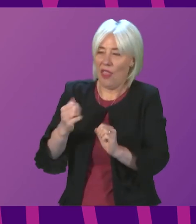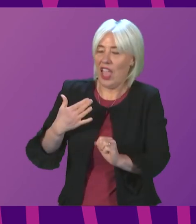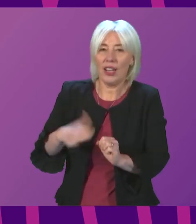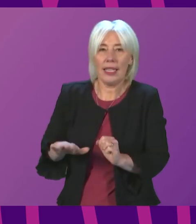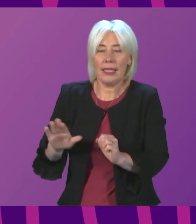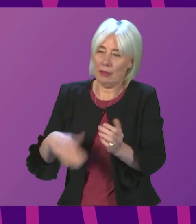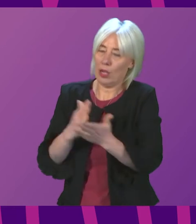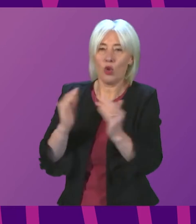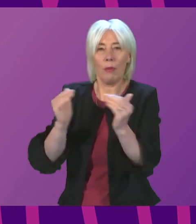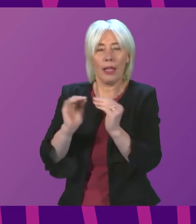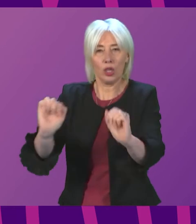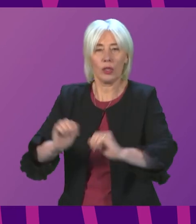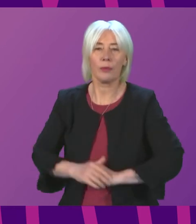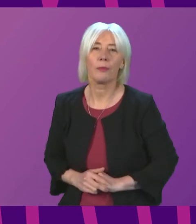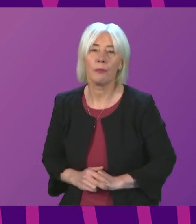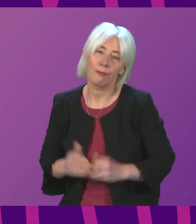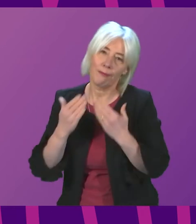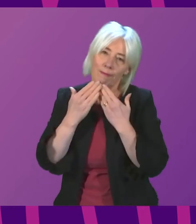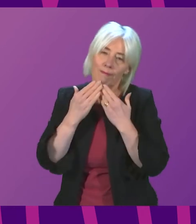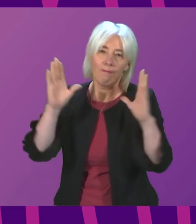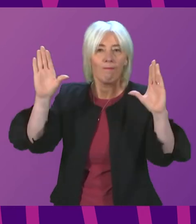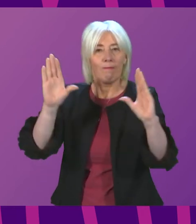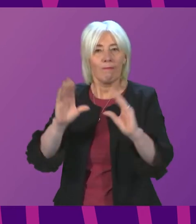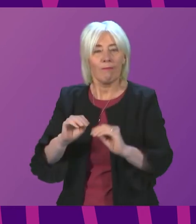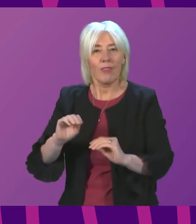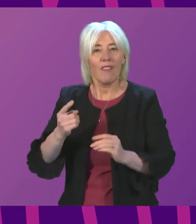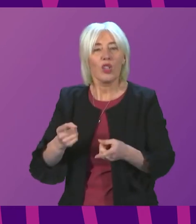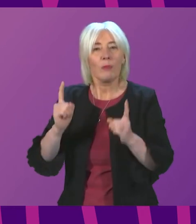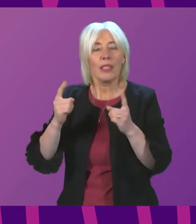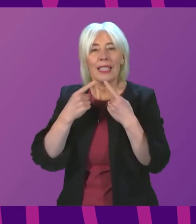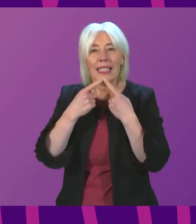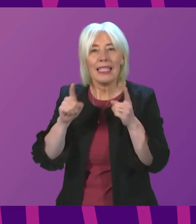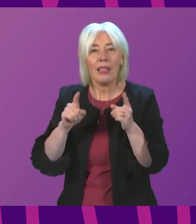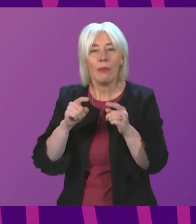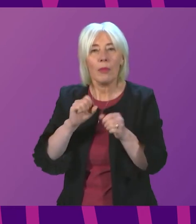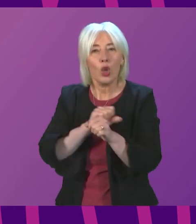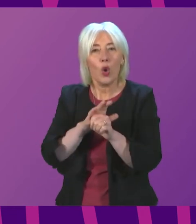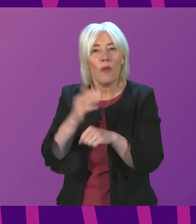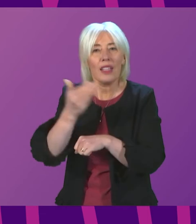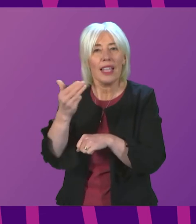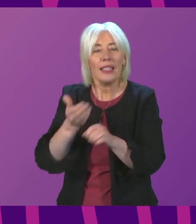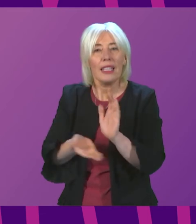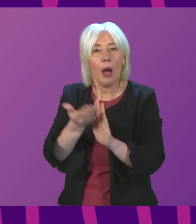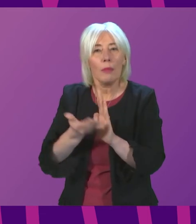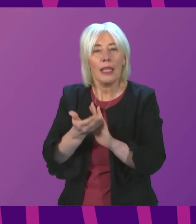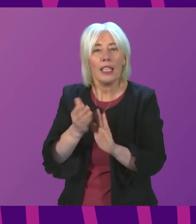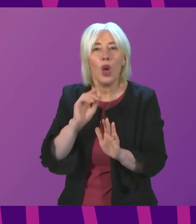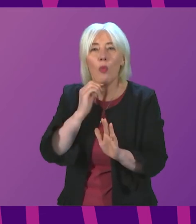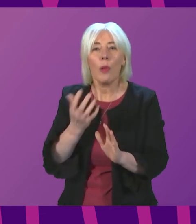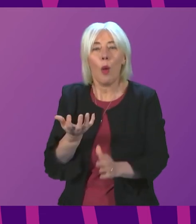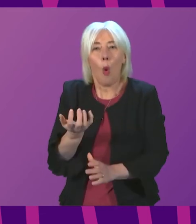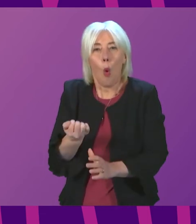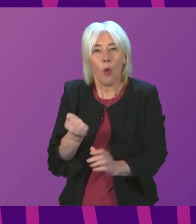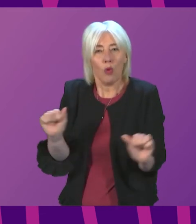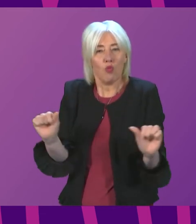catered for. Thank you. Thank Thank concludes the First Minister's statement, COVID-19 updates. There will be a brief pause as people move seats